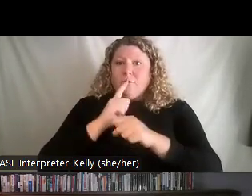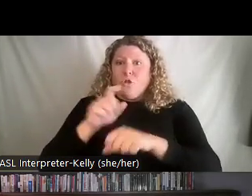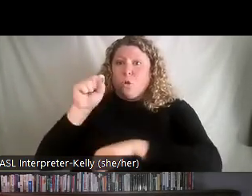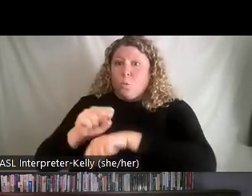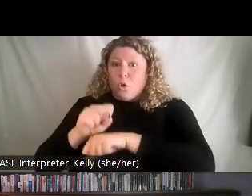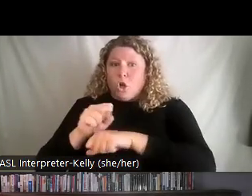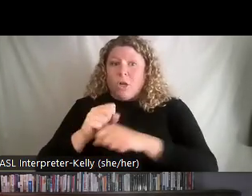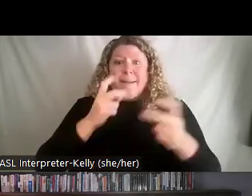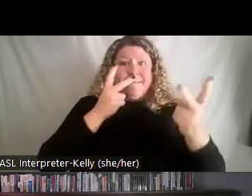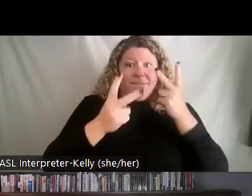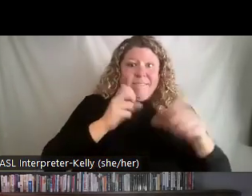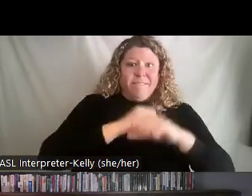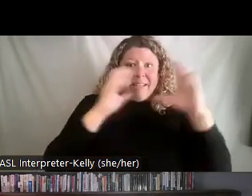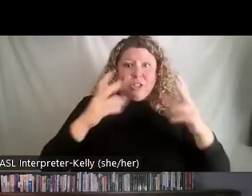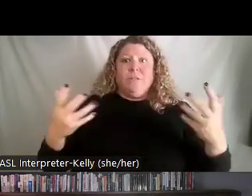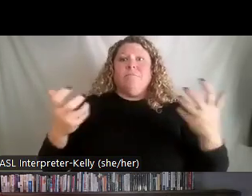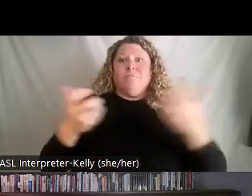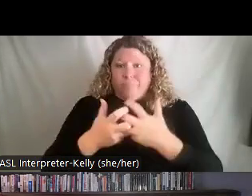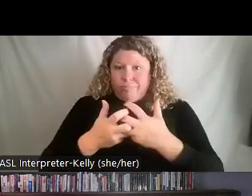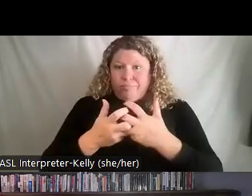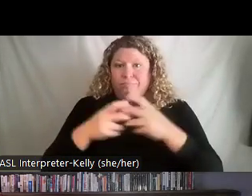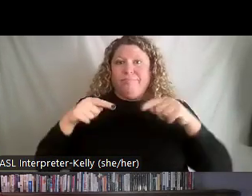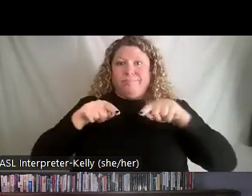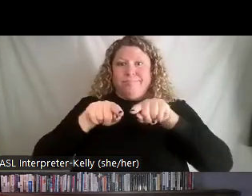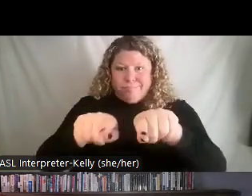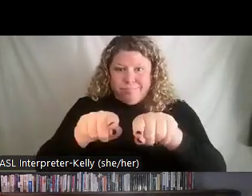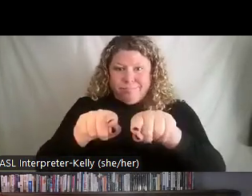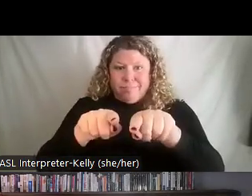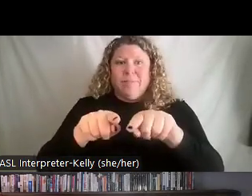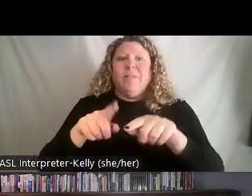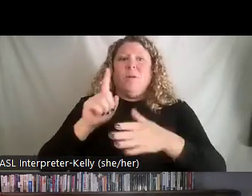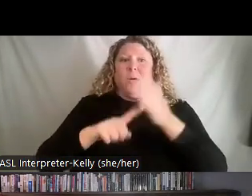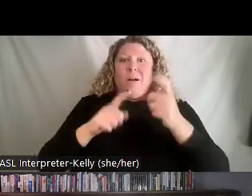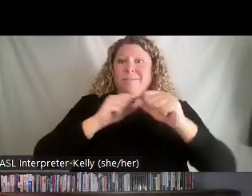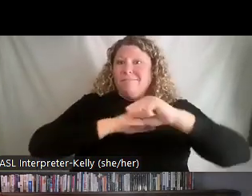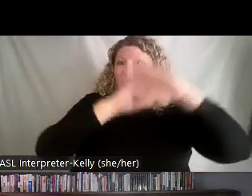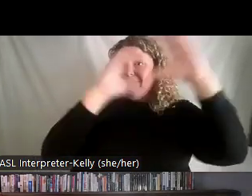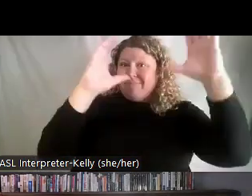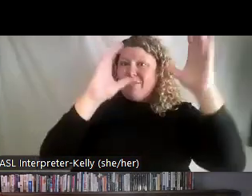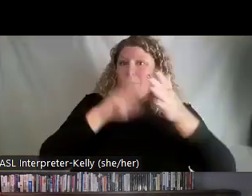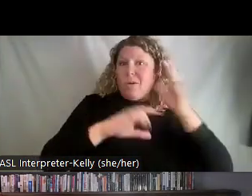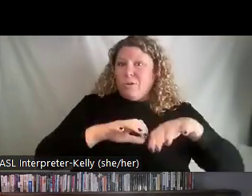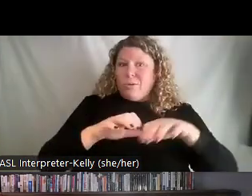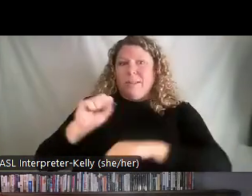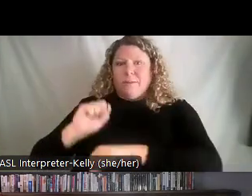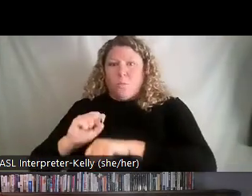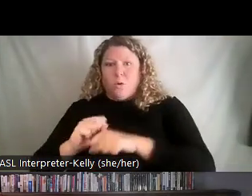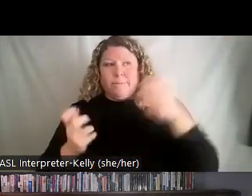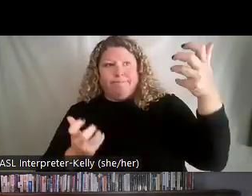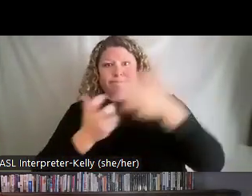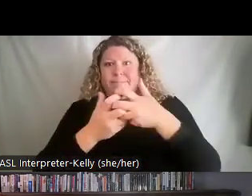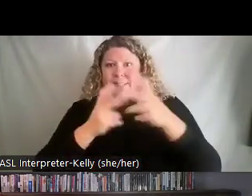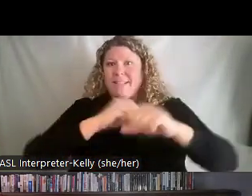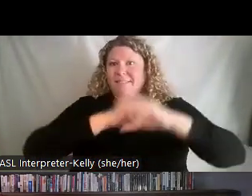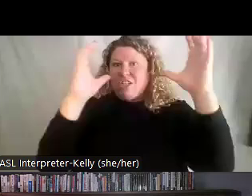Hoshin Conry, the ideal target state of what we're trying to do as a, as an organization and that vision, the company, or, or the, um,